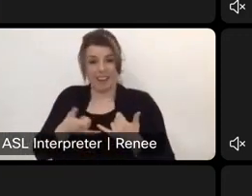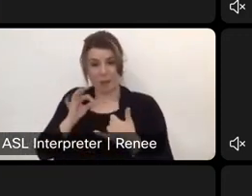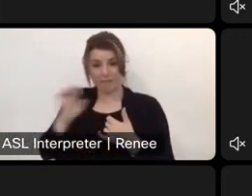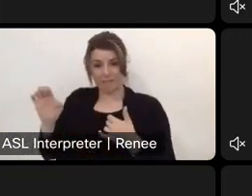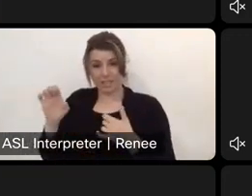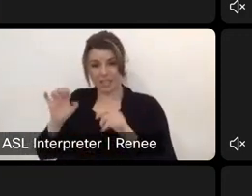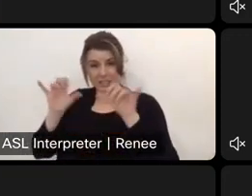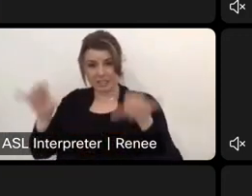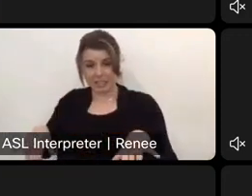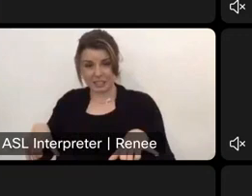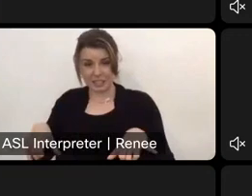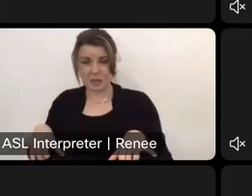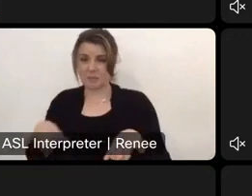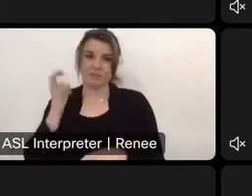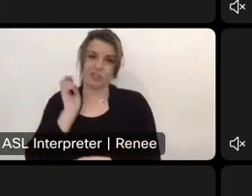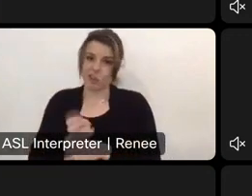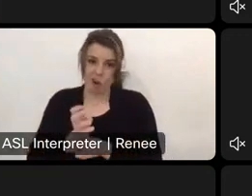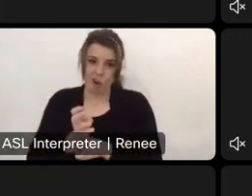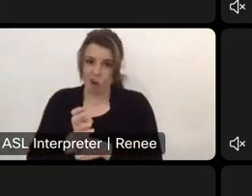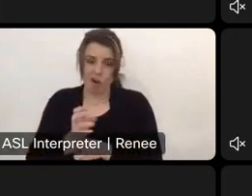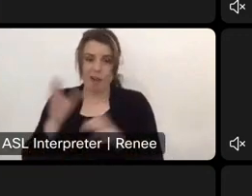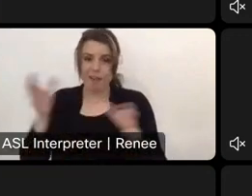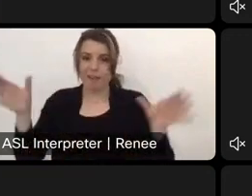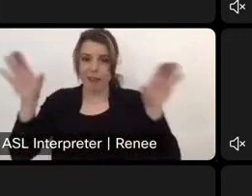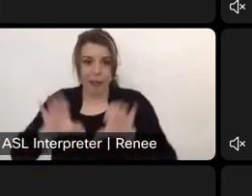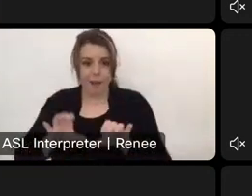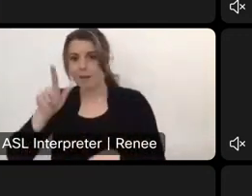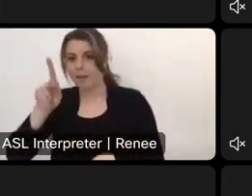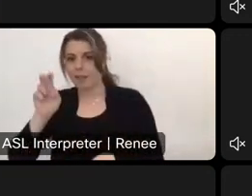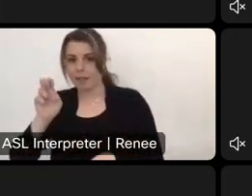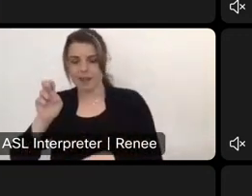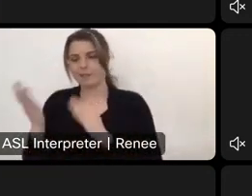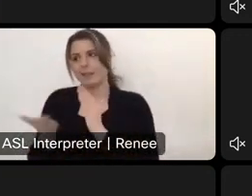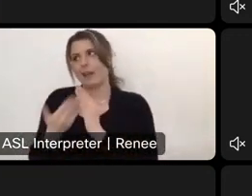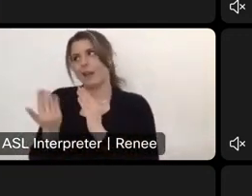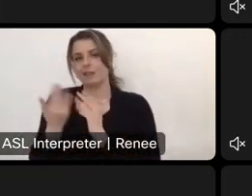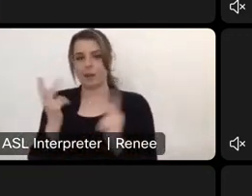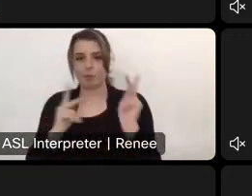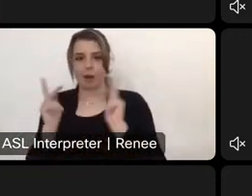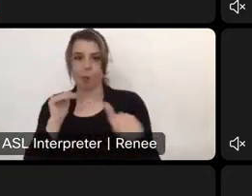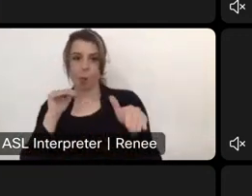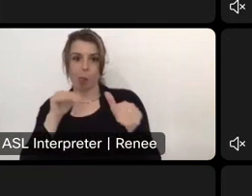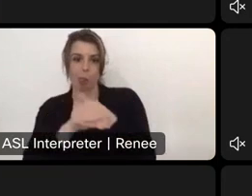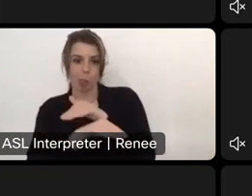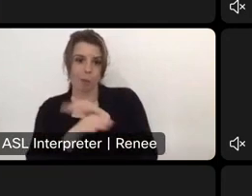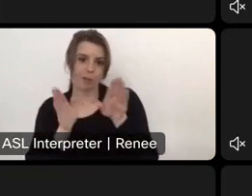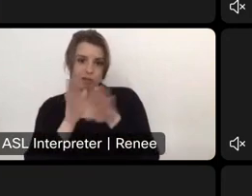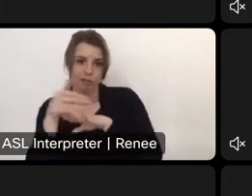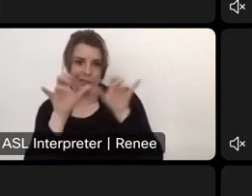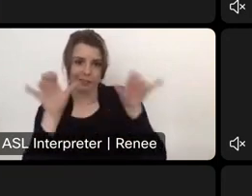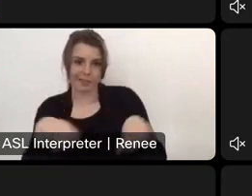Uh, are too hard to manage compliance in the Canyon and at the lake. It's too easy for people to skip paying or cheat the system.